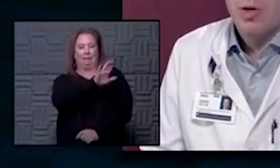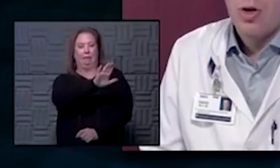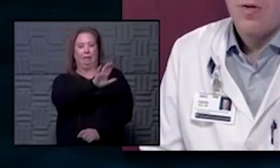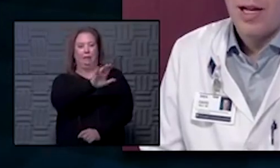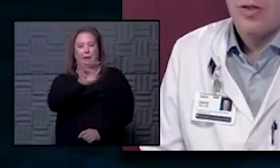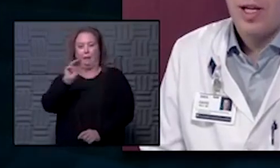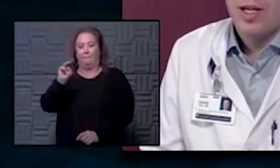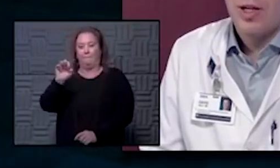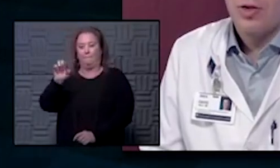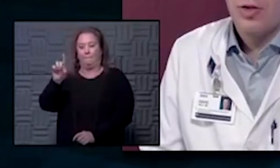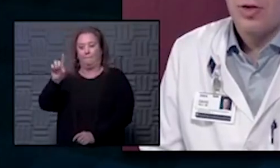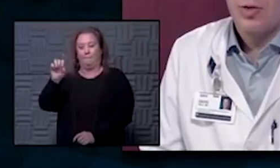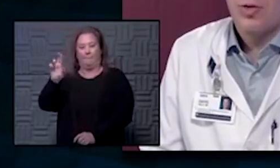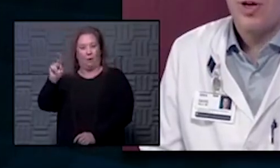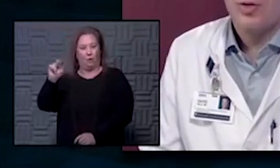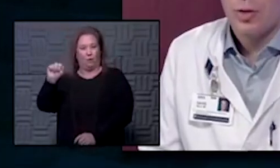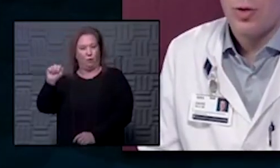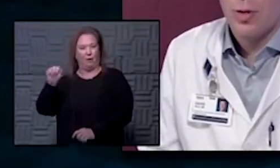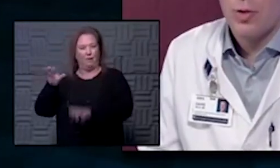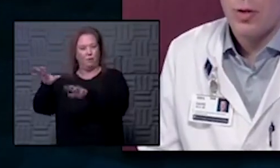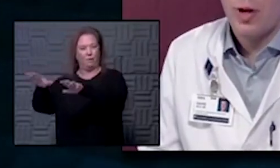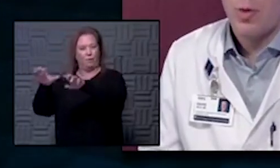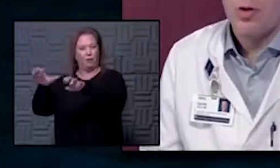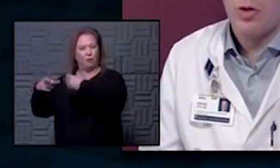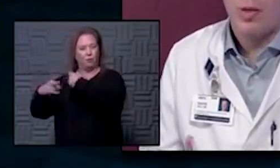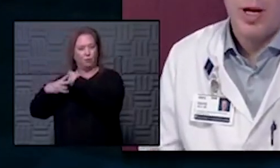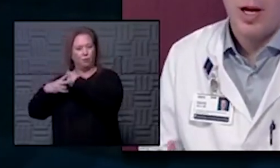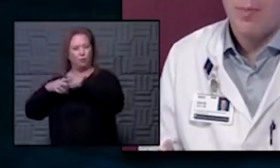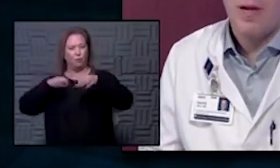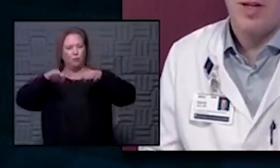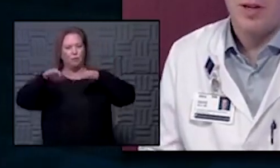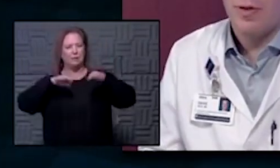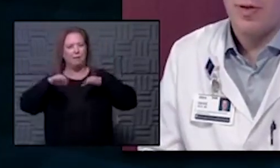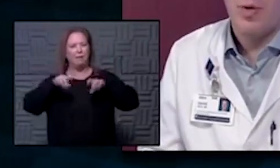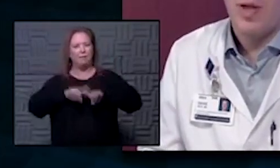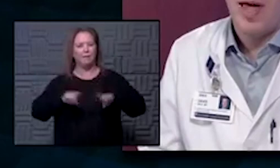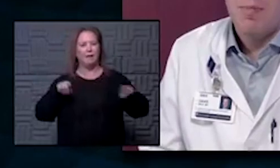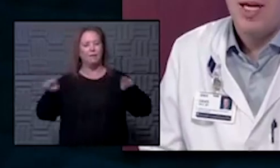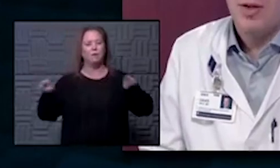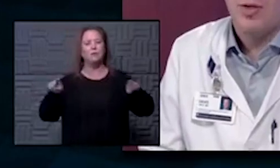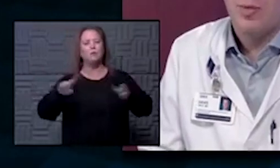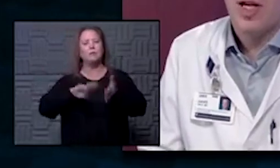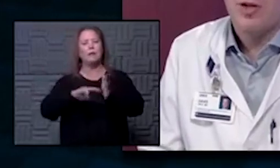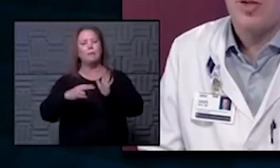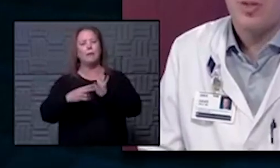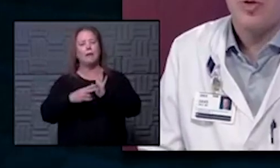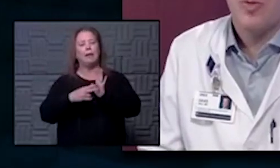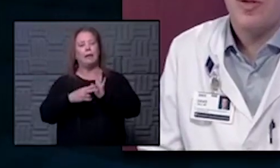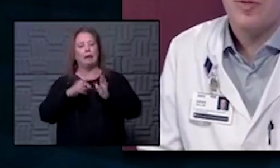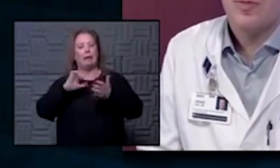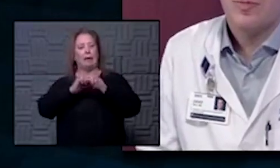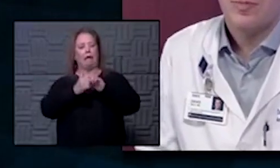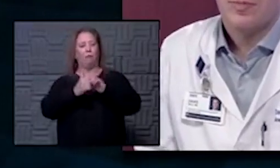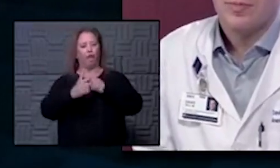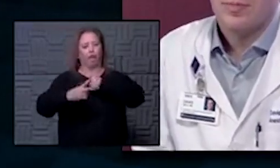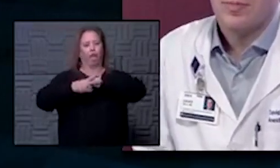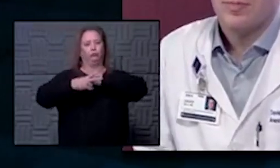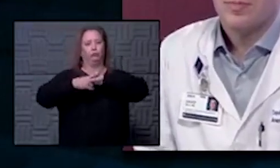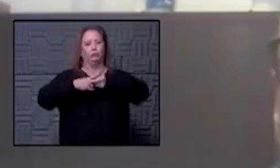the Moderna vaccine can just use freezer storage for example would you explain a bit of the difference and what that means from a logistics perspective